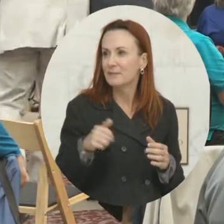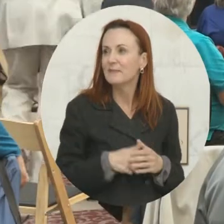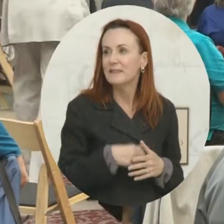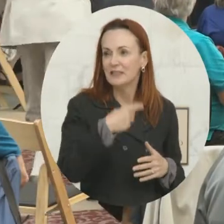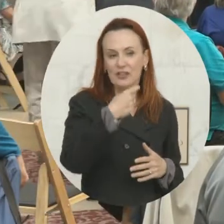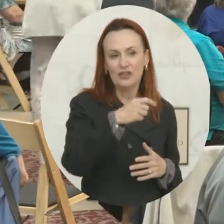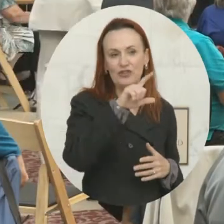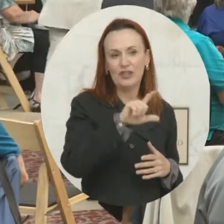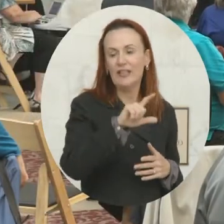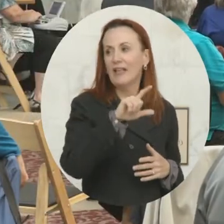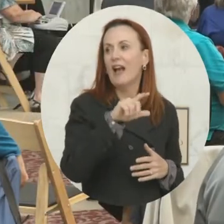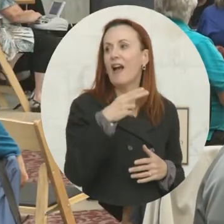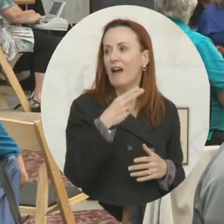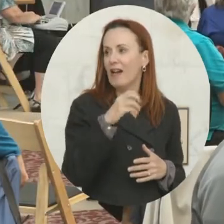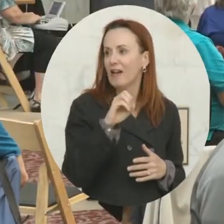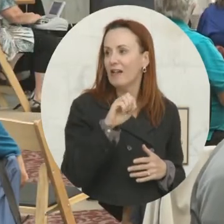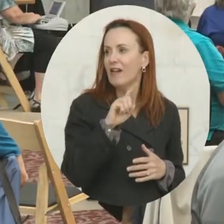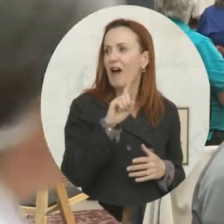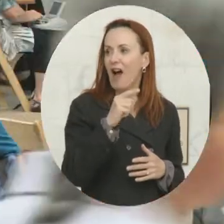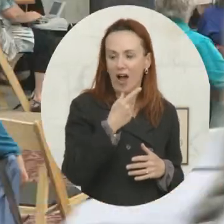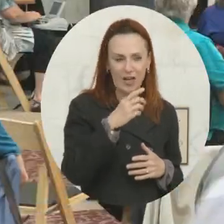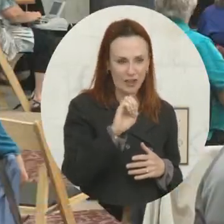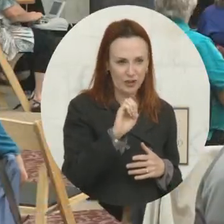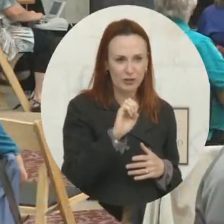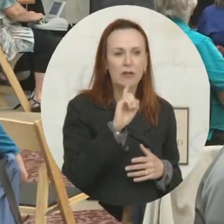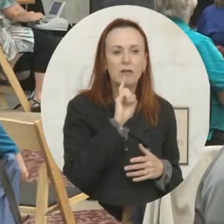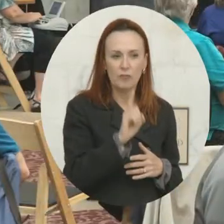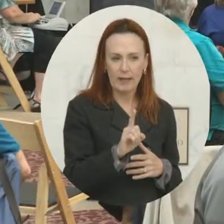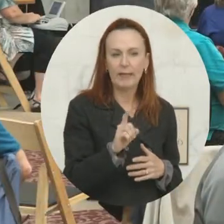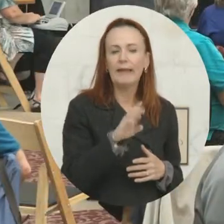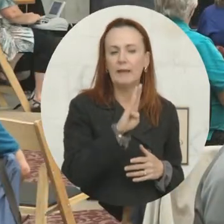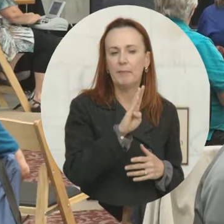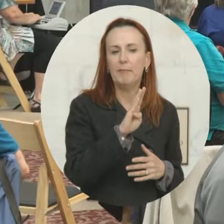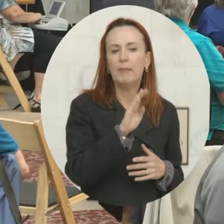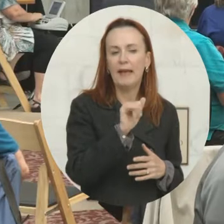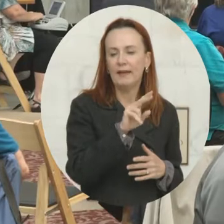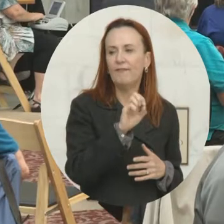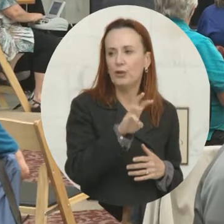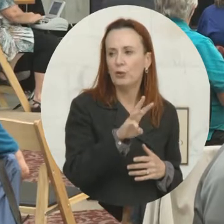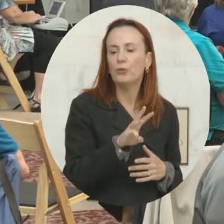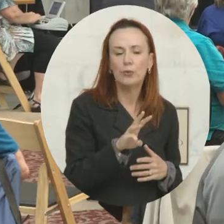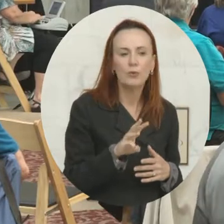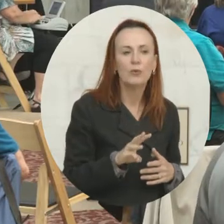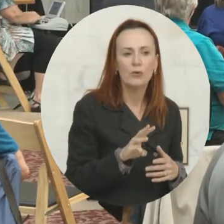G.L. Hodge was our founding partner in the Resilient Bayview Initiative. So you can stay down there because you can see the slides, but it's the ones we did.